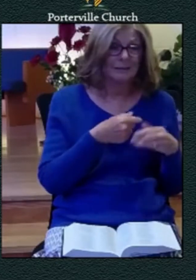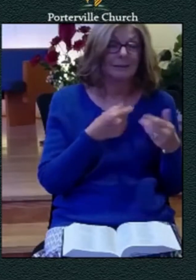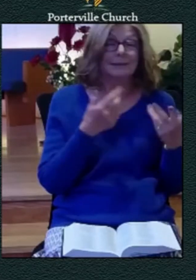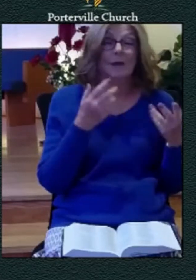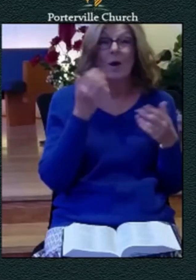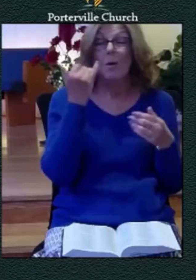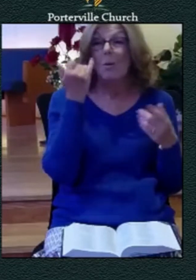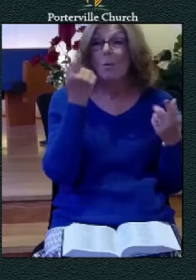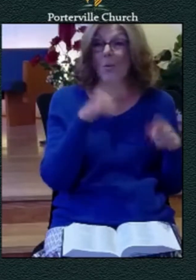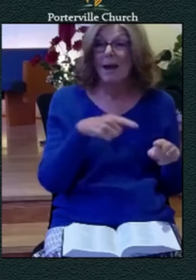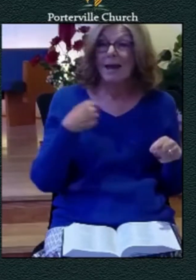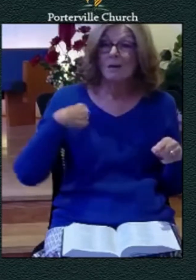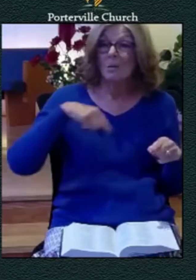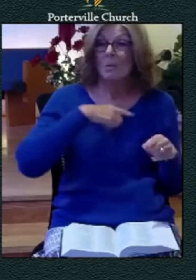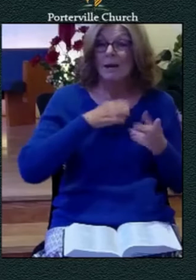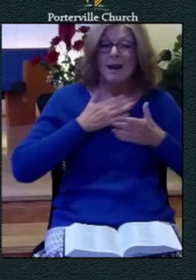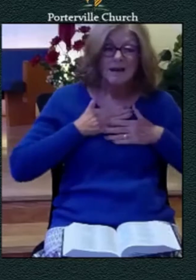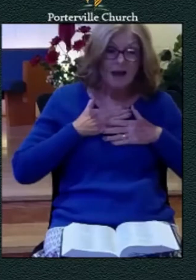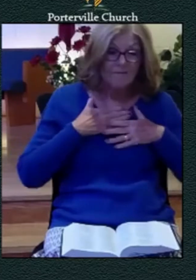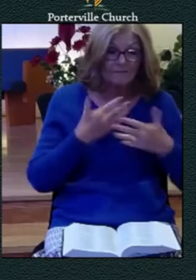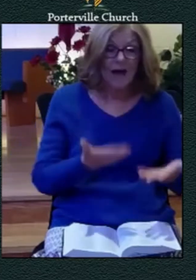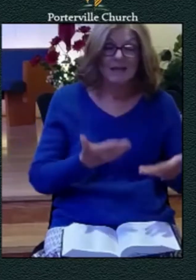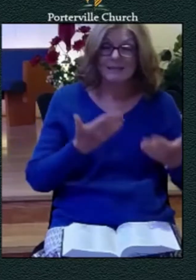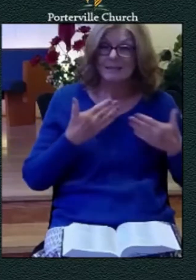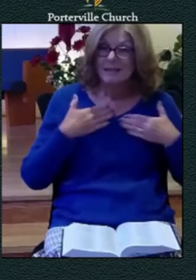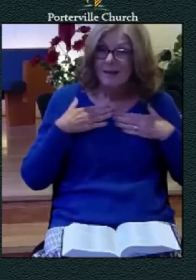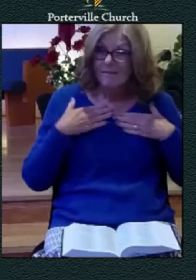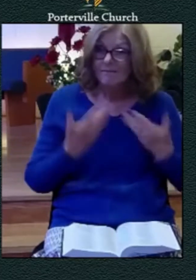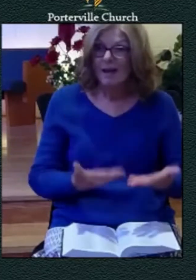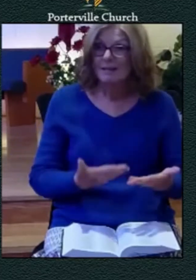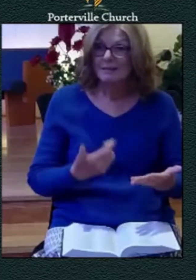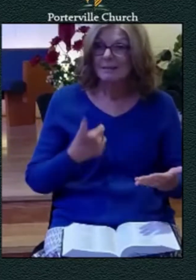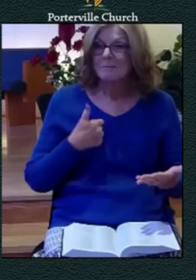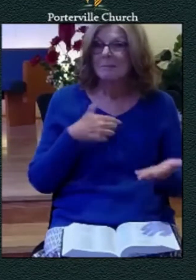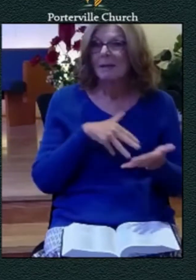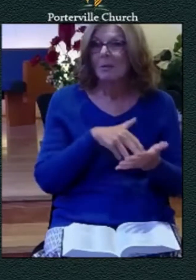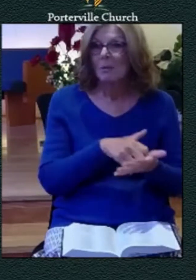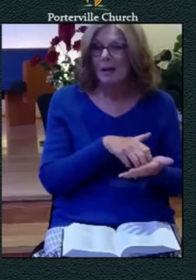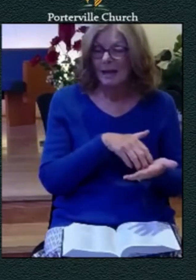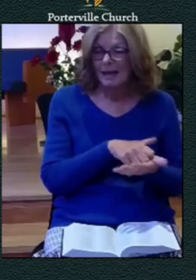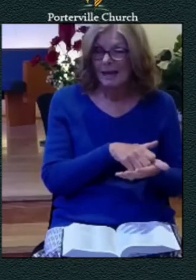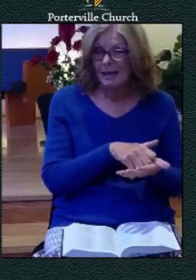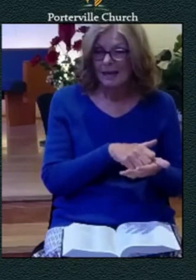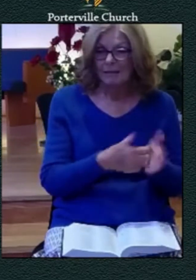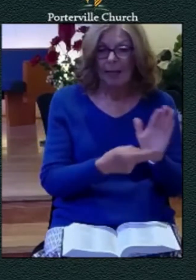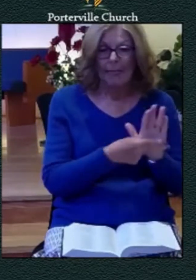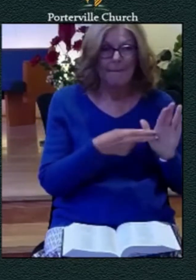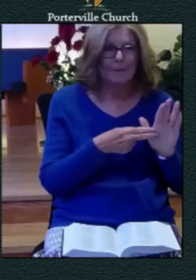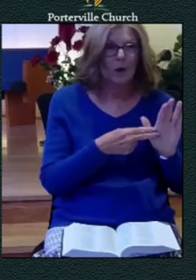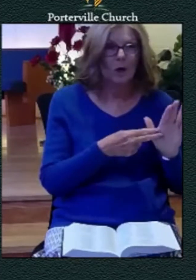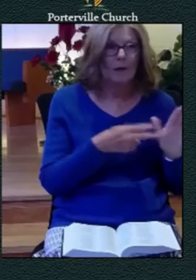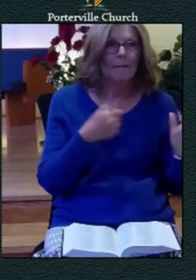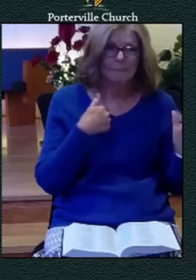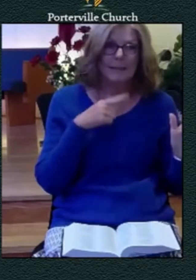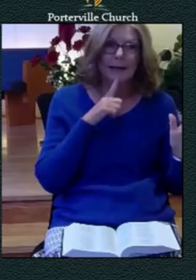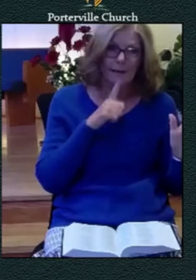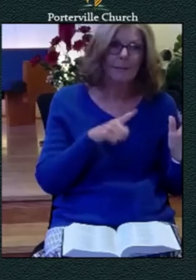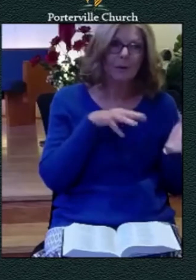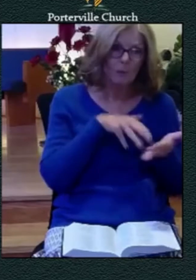relabels the doubts and fears it puts a new label upon them